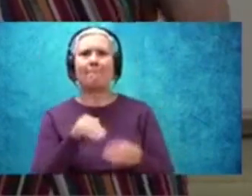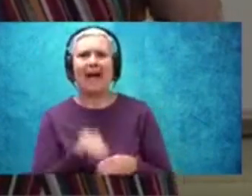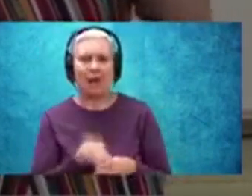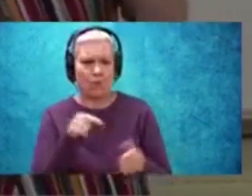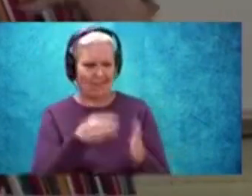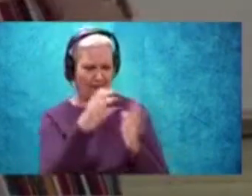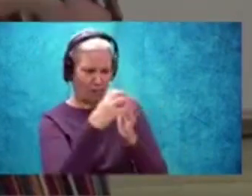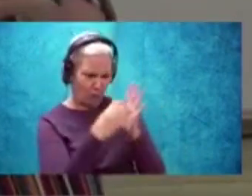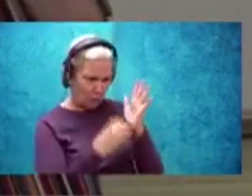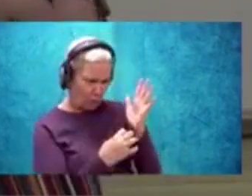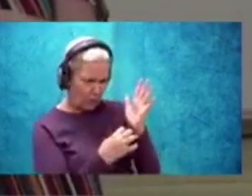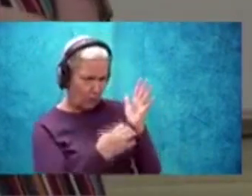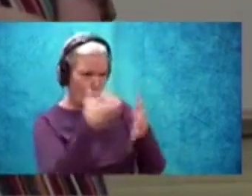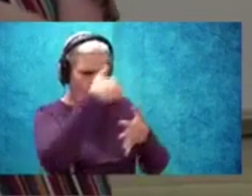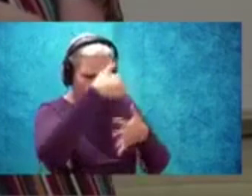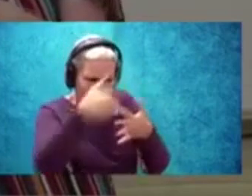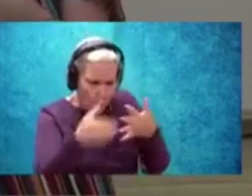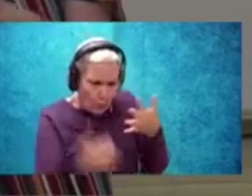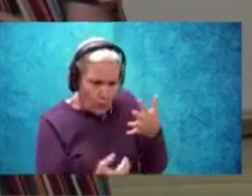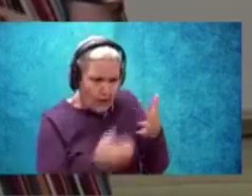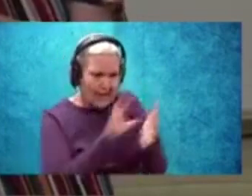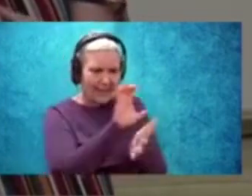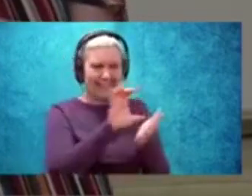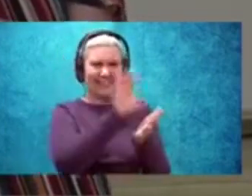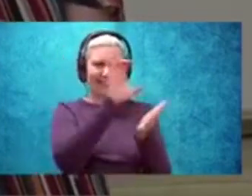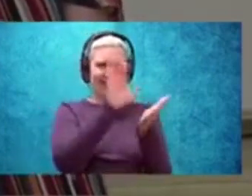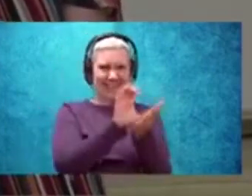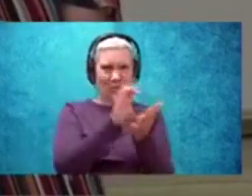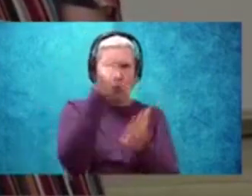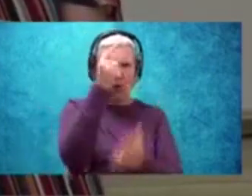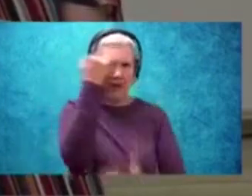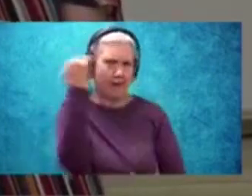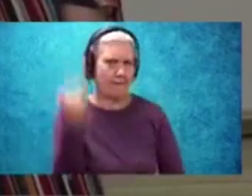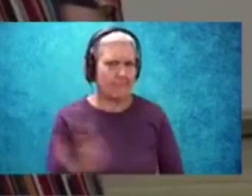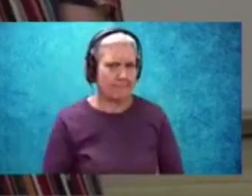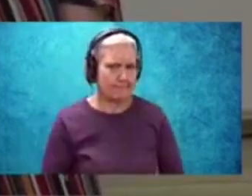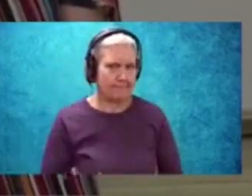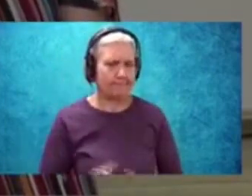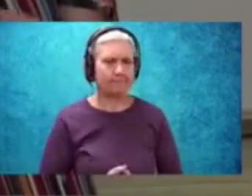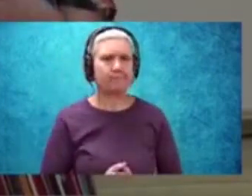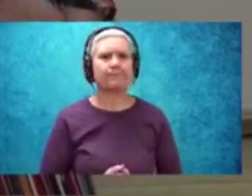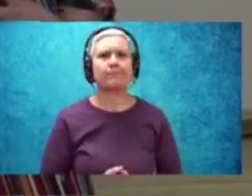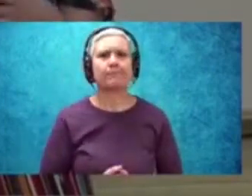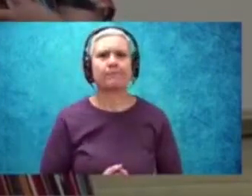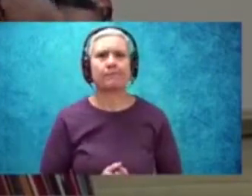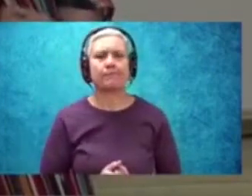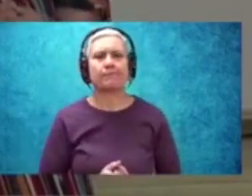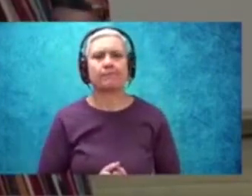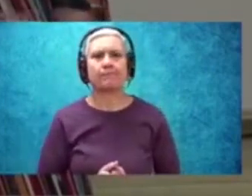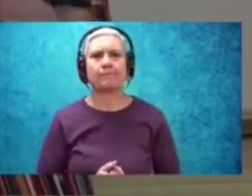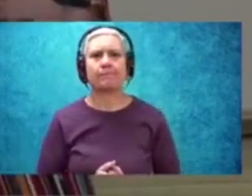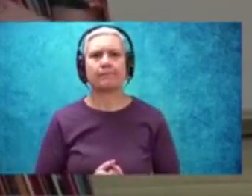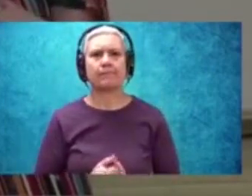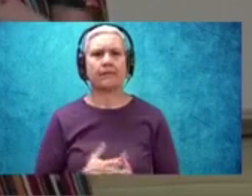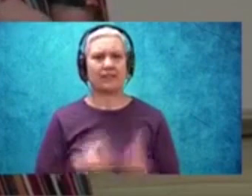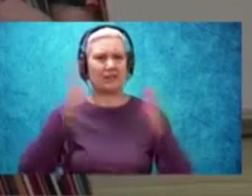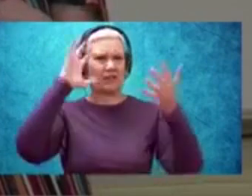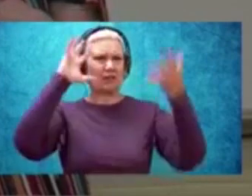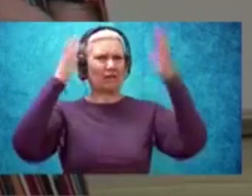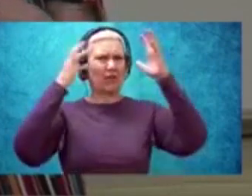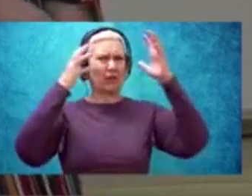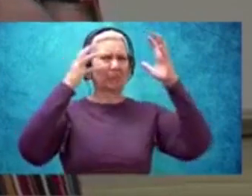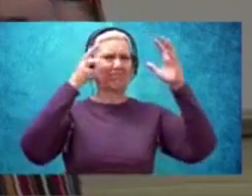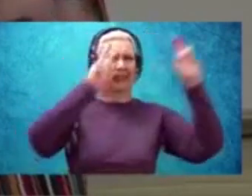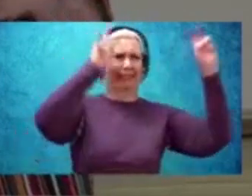all the details that center around that one idea. So this is sometimes confused with theme.